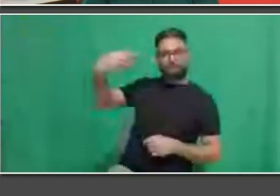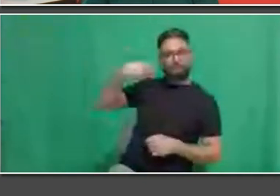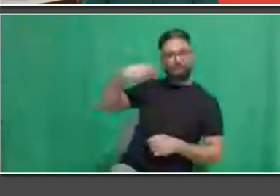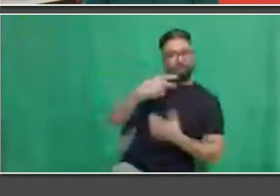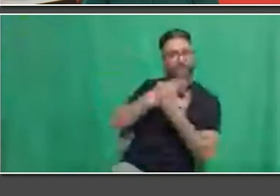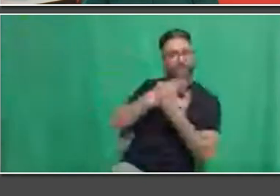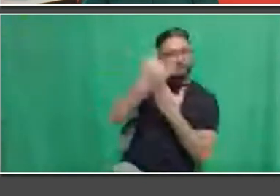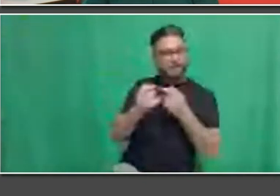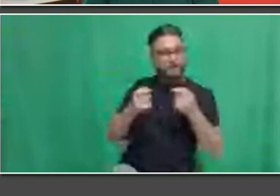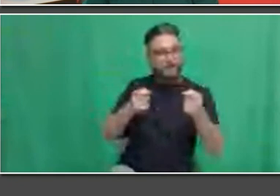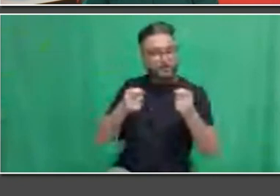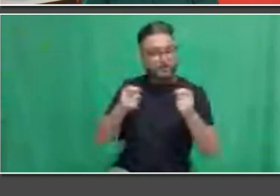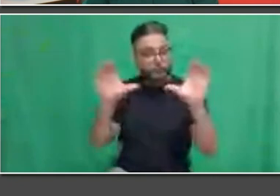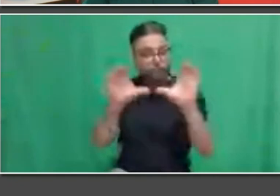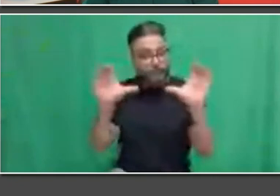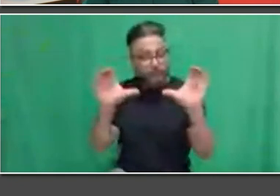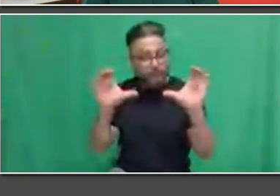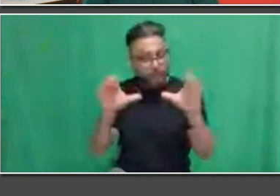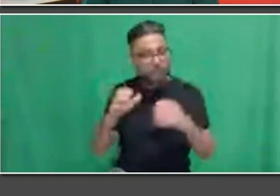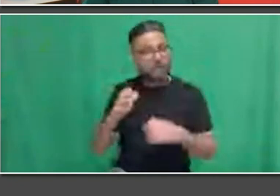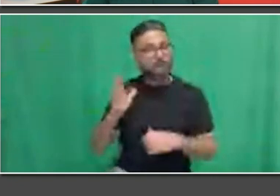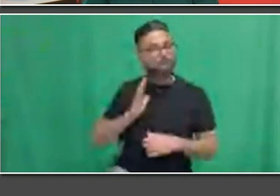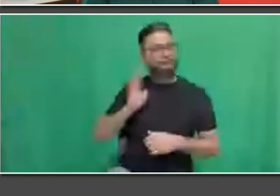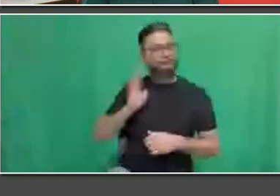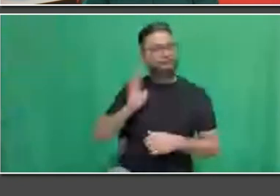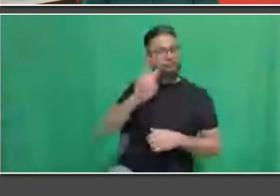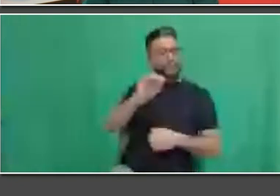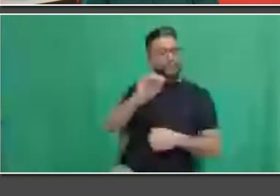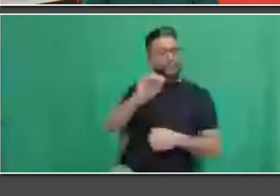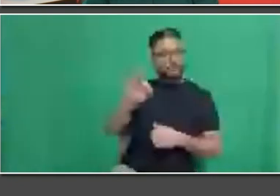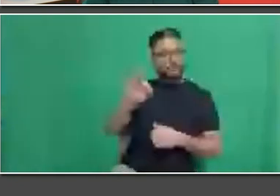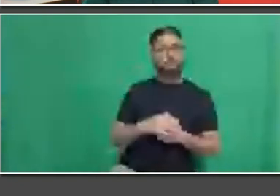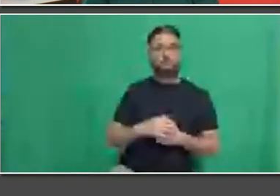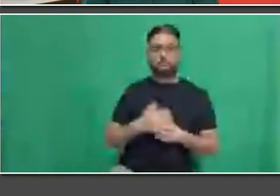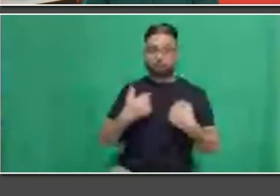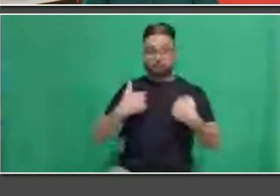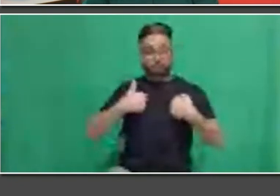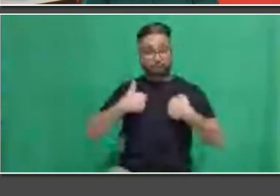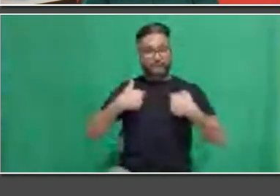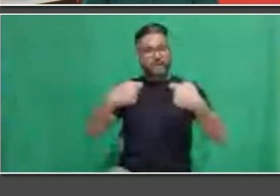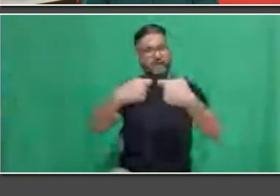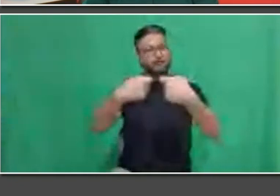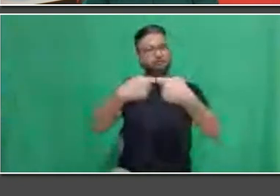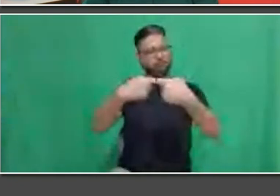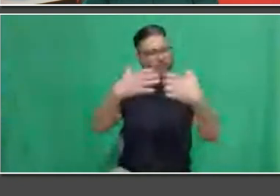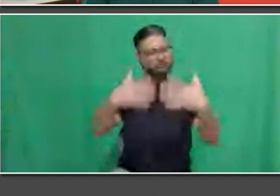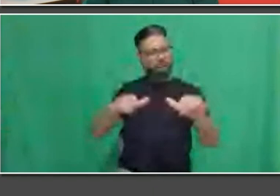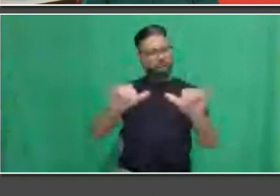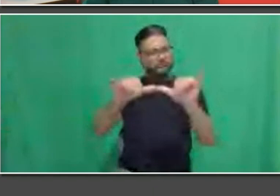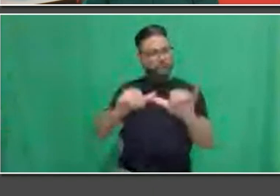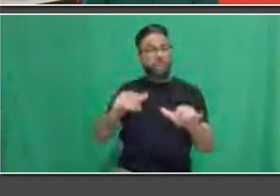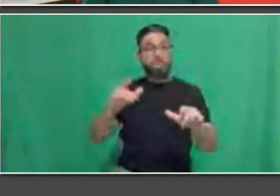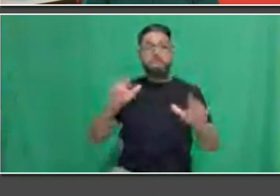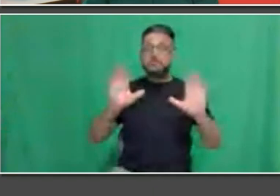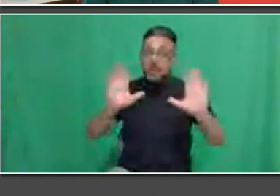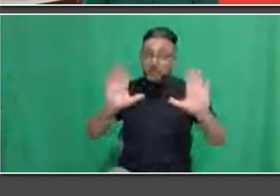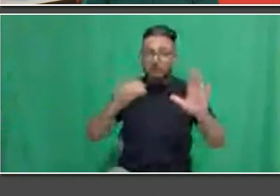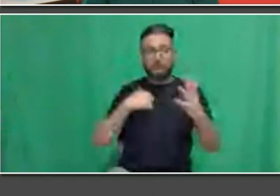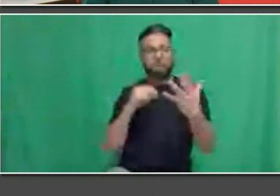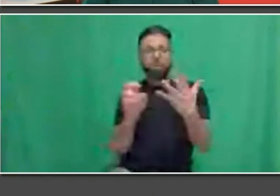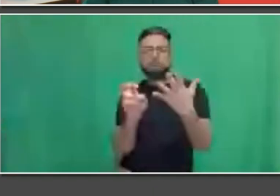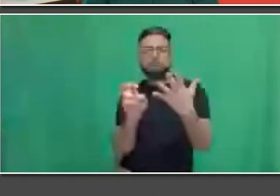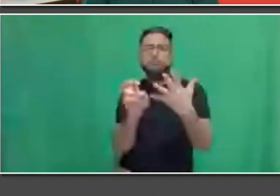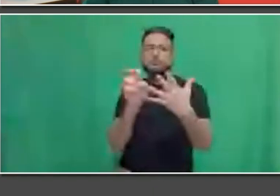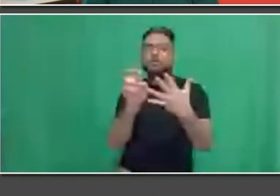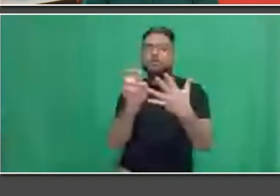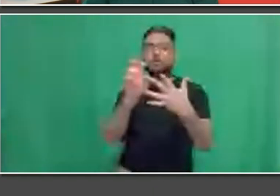on a variety of different fronts, medium to senior management roles, project management, and in December 2018, I was